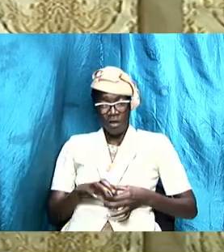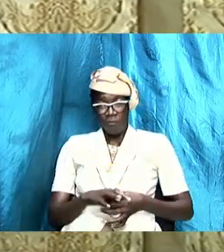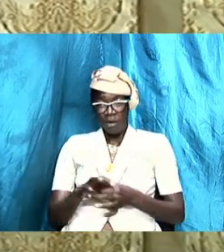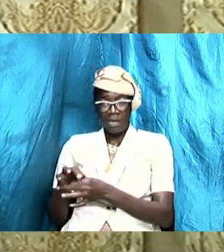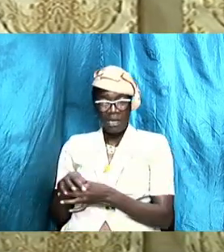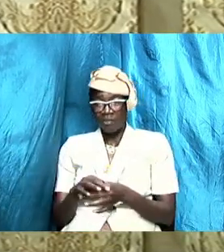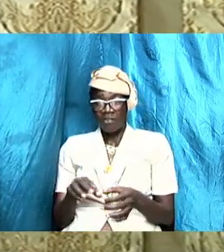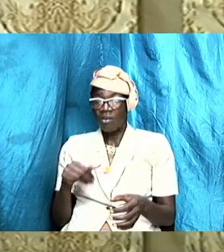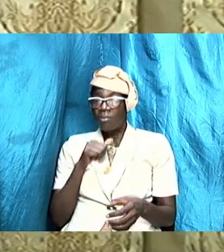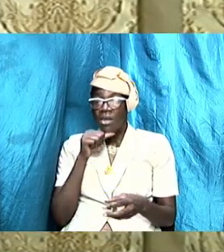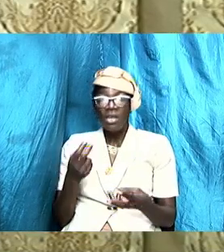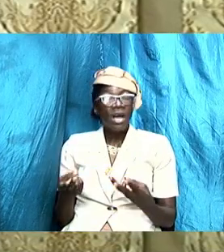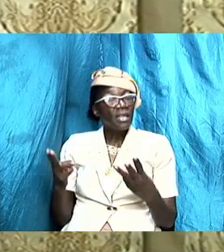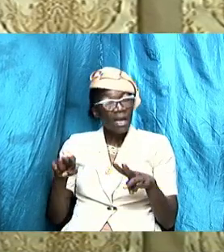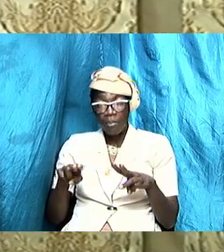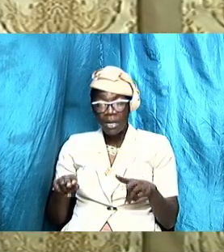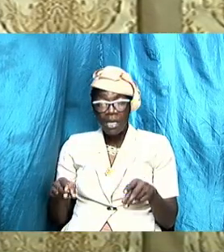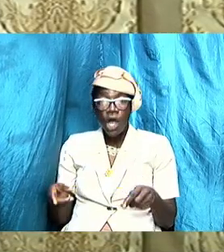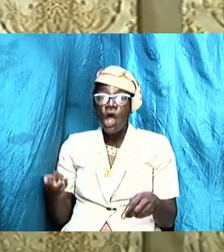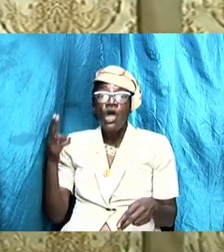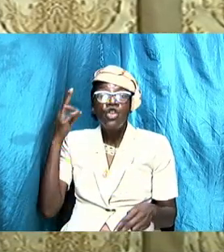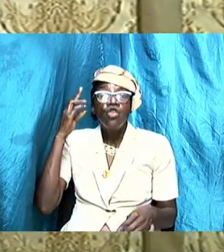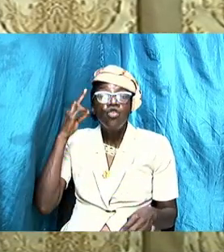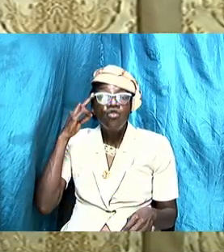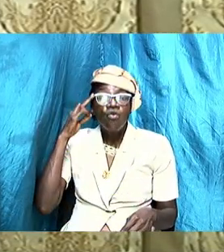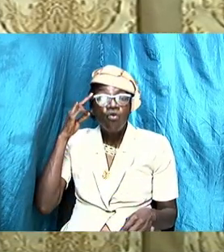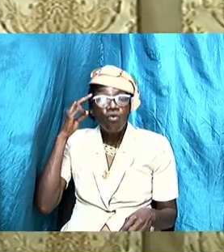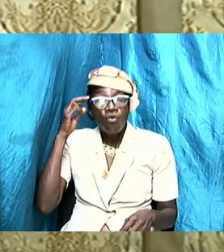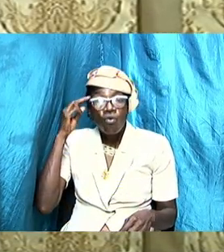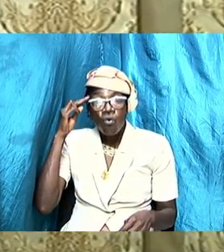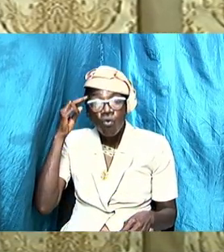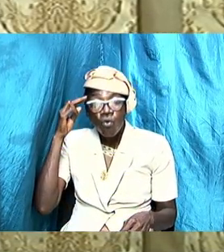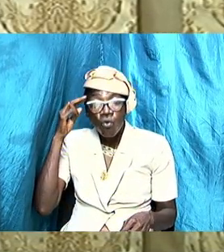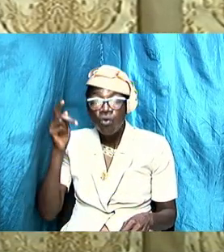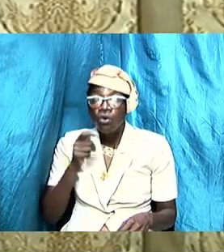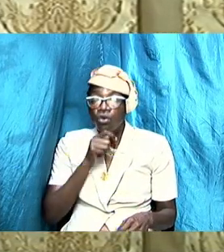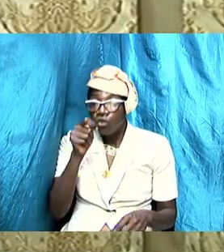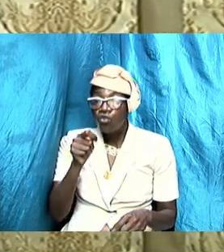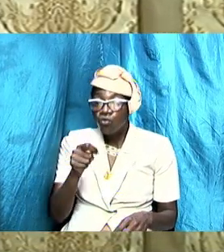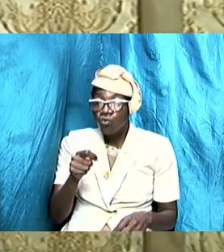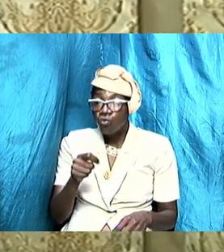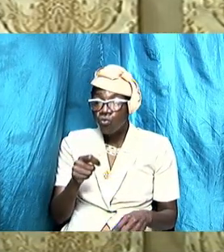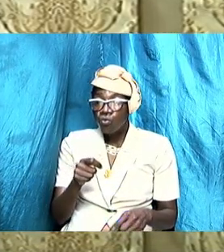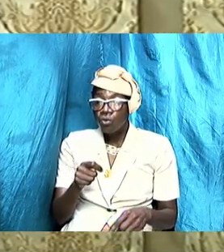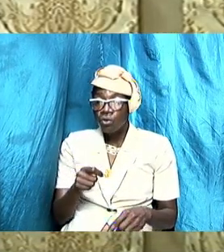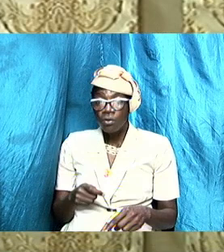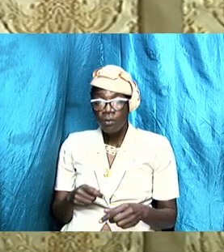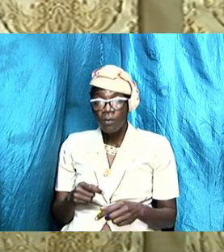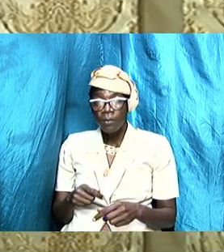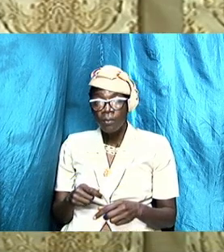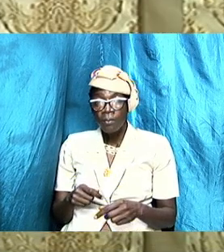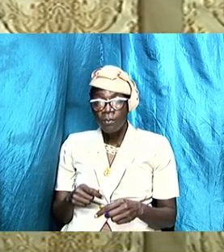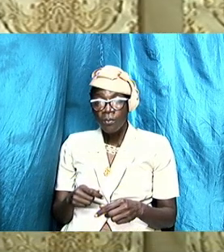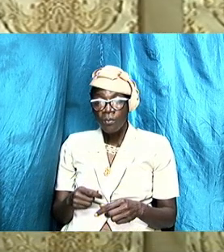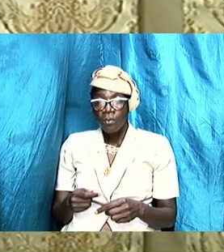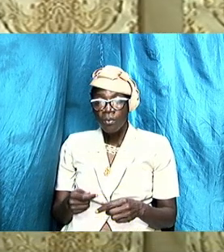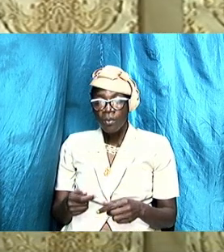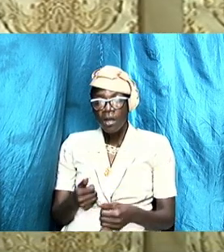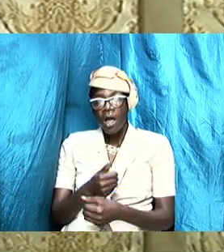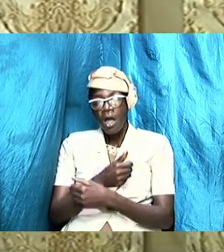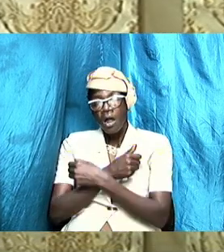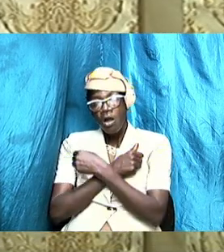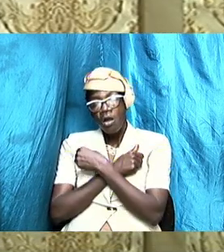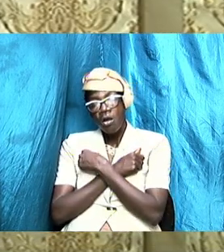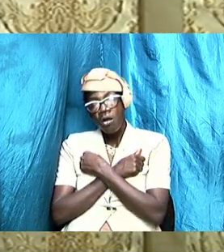and we just need to know the facts and stop pretending so in-laws we must love